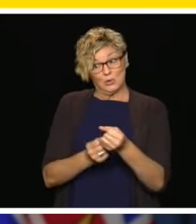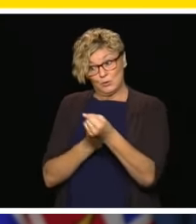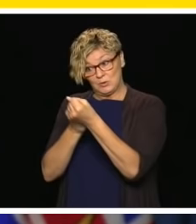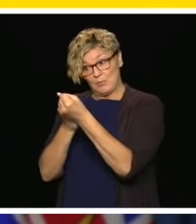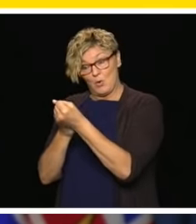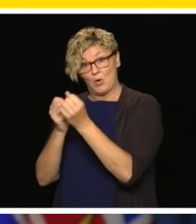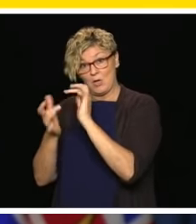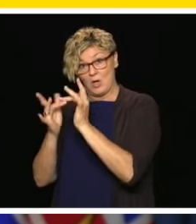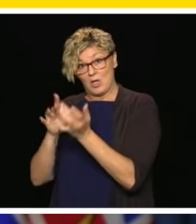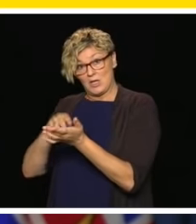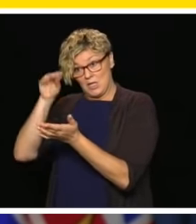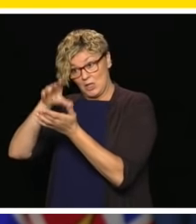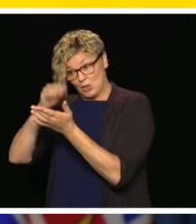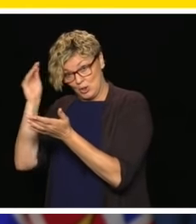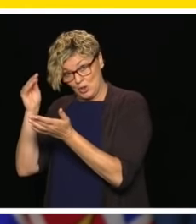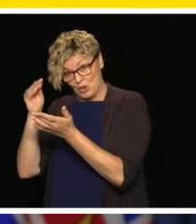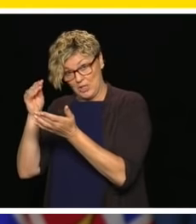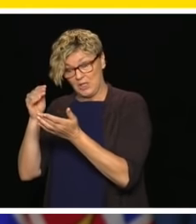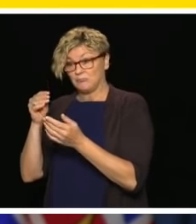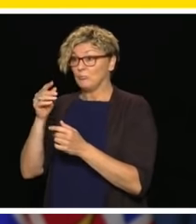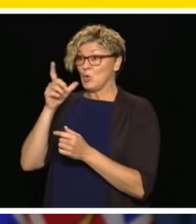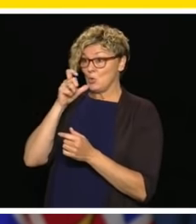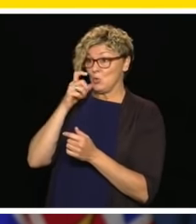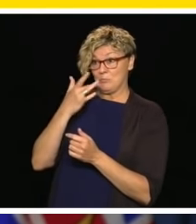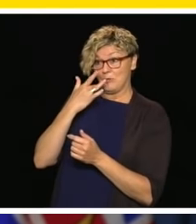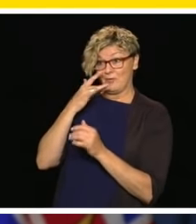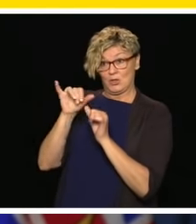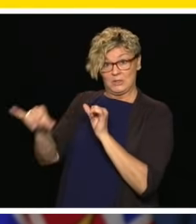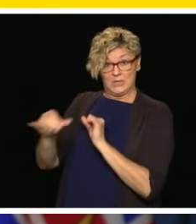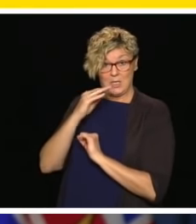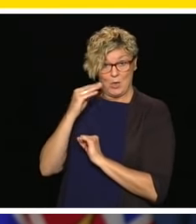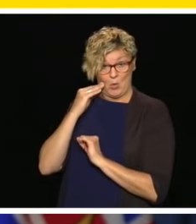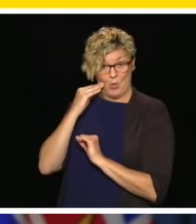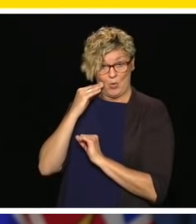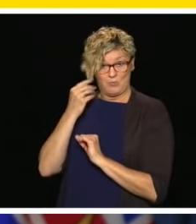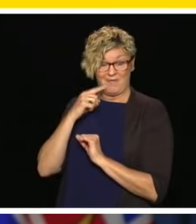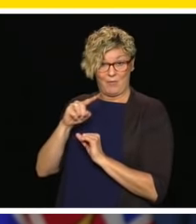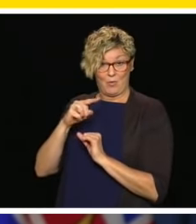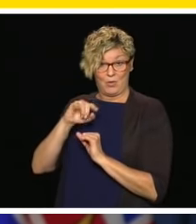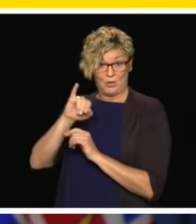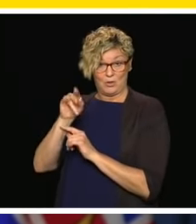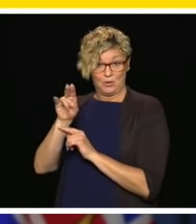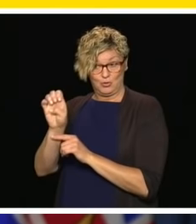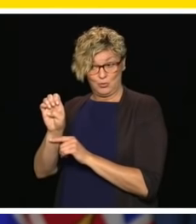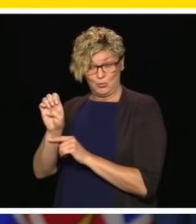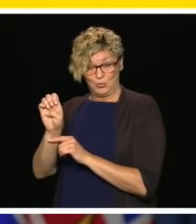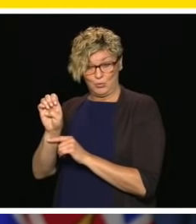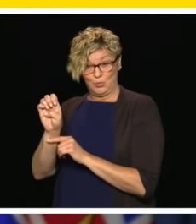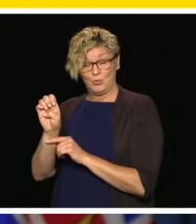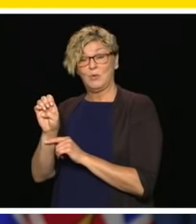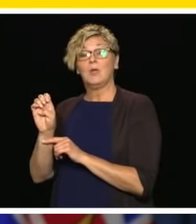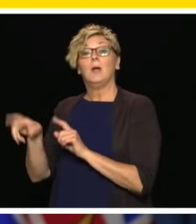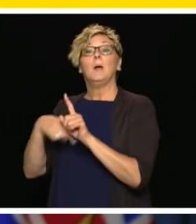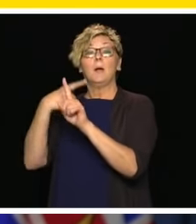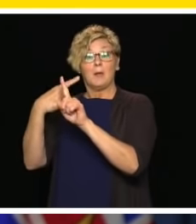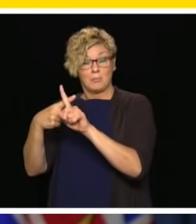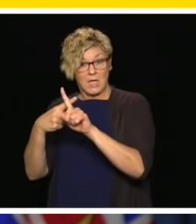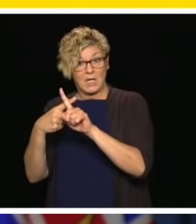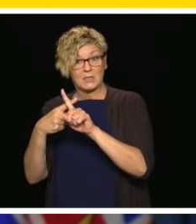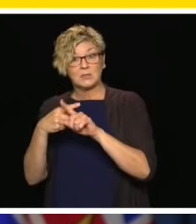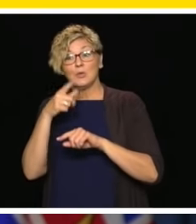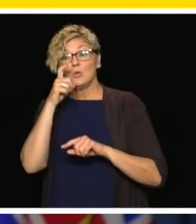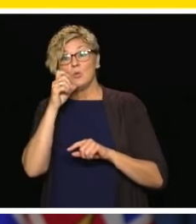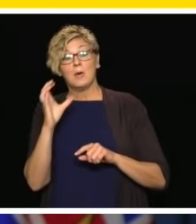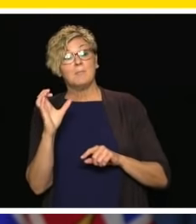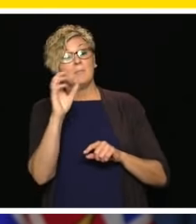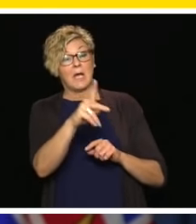to the classroom in June. And, of course, those who are in smaller divided classes to